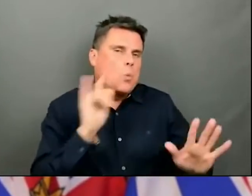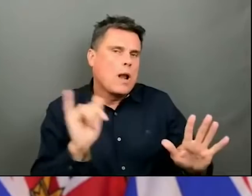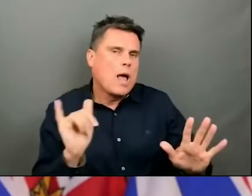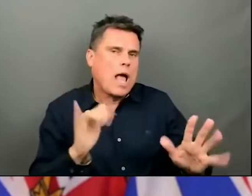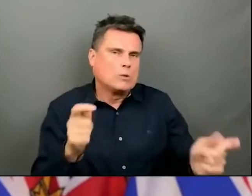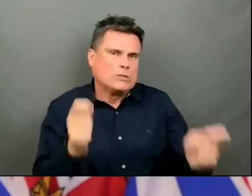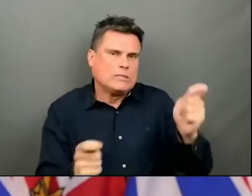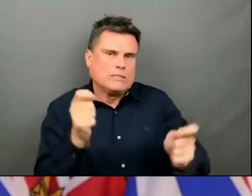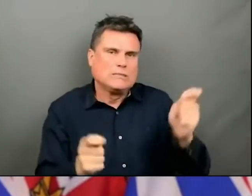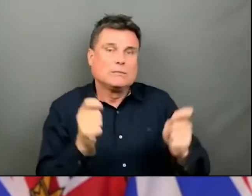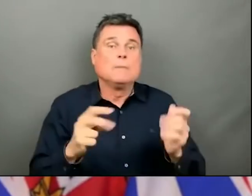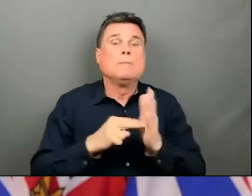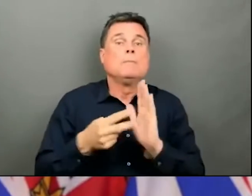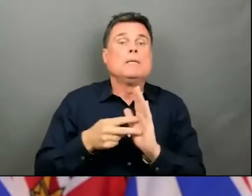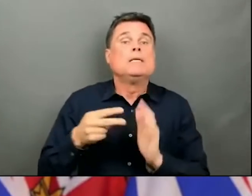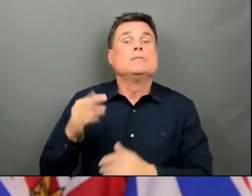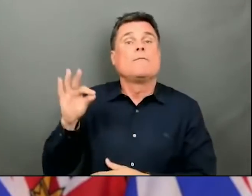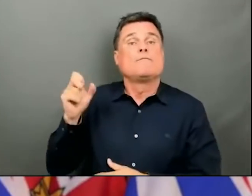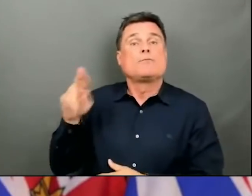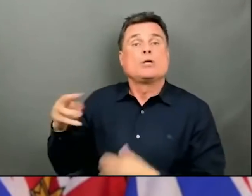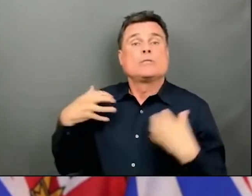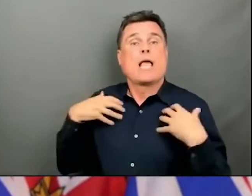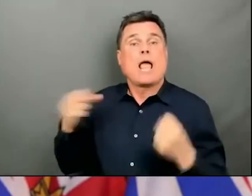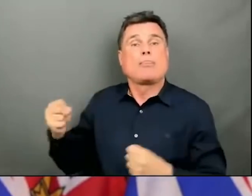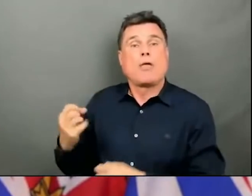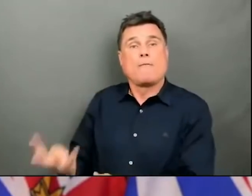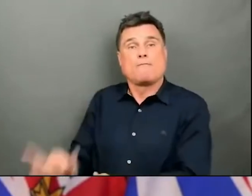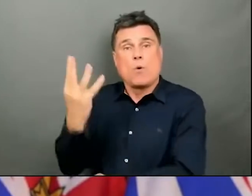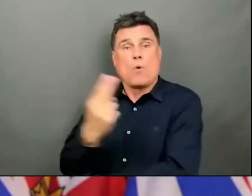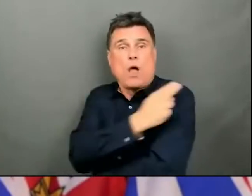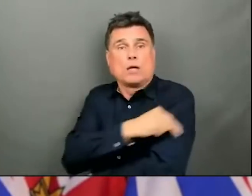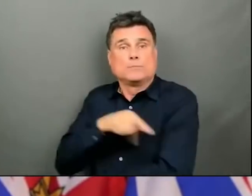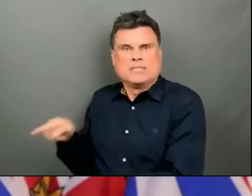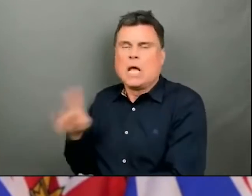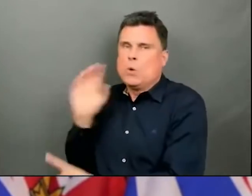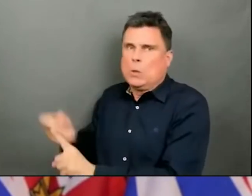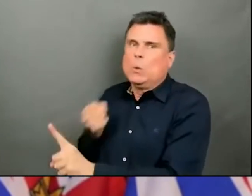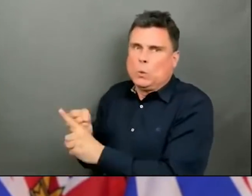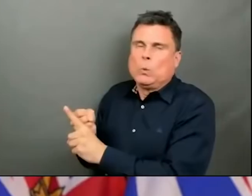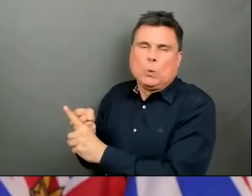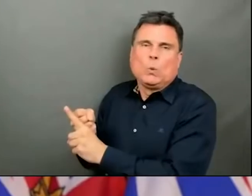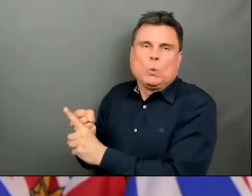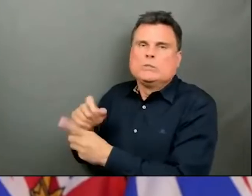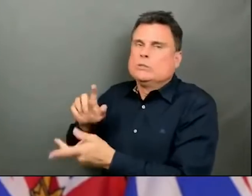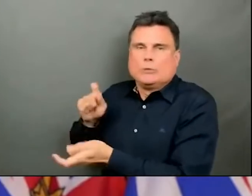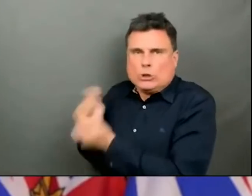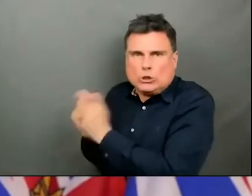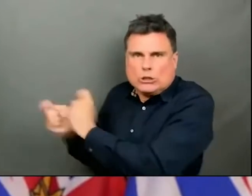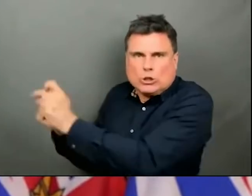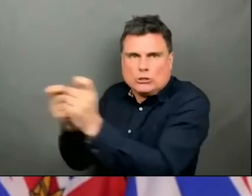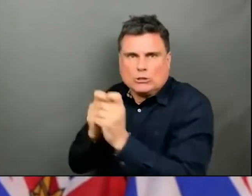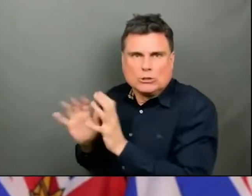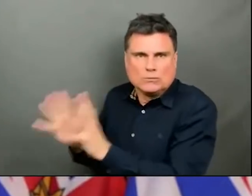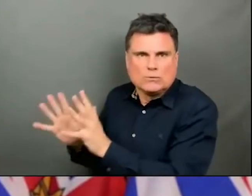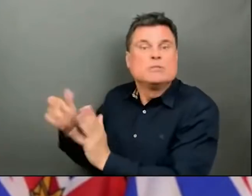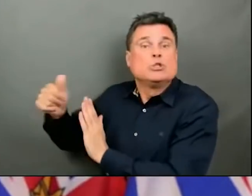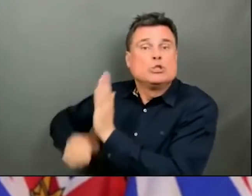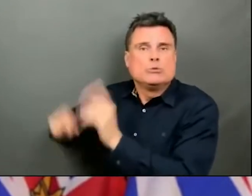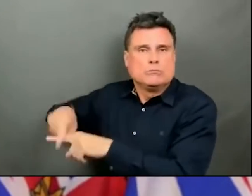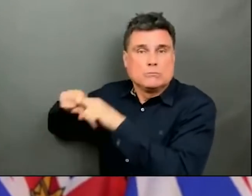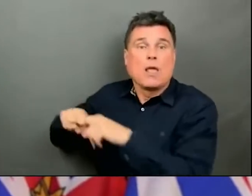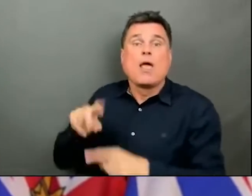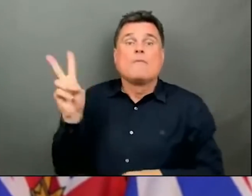Abbotsford Regional Hospital, Burnaby Hospital, Surrey Memorial Hospital, and Royal Columbian Hospital. In Vancouver Coastal Health,